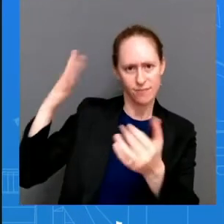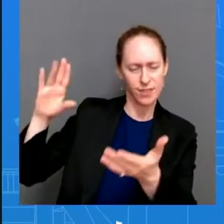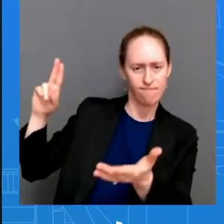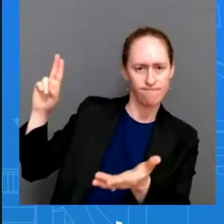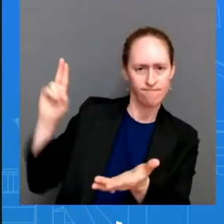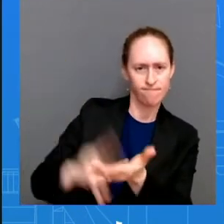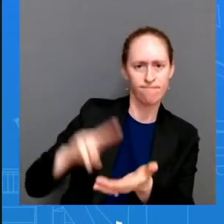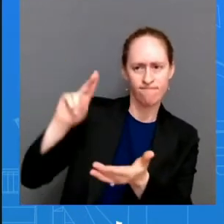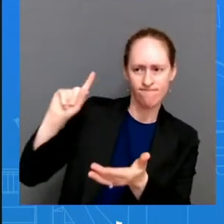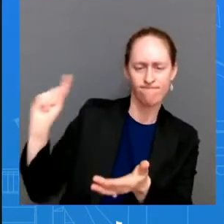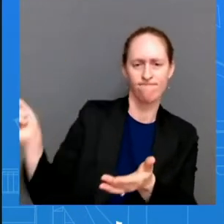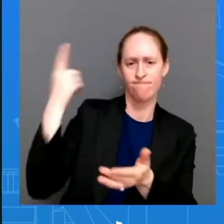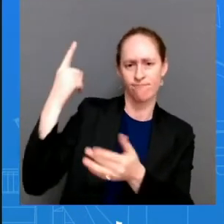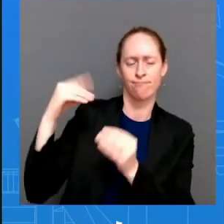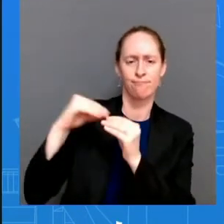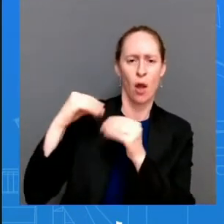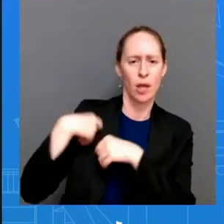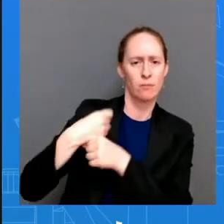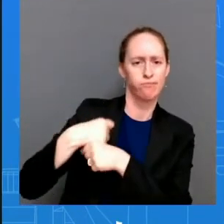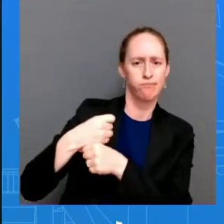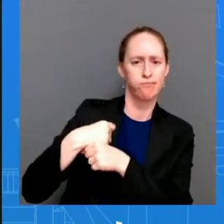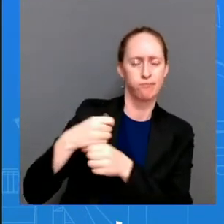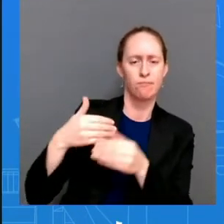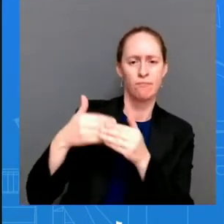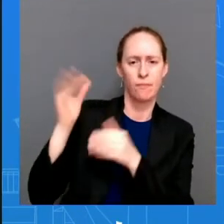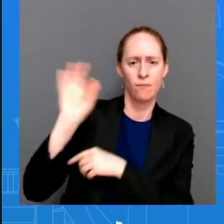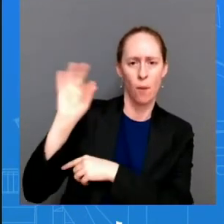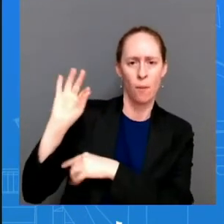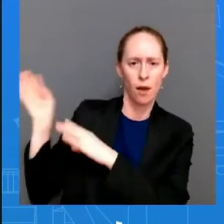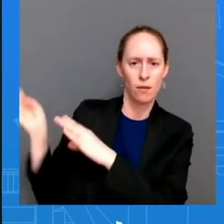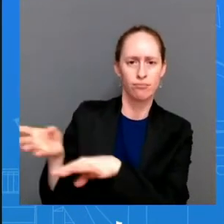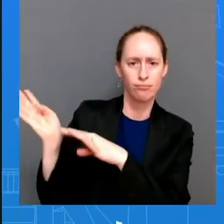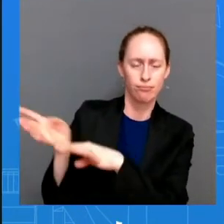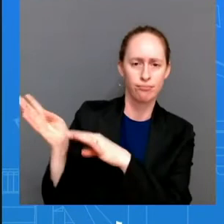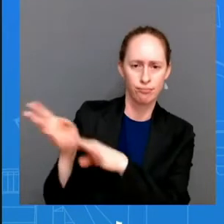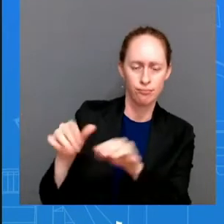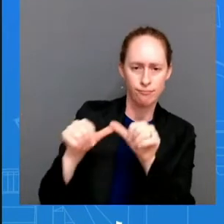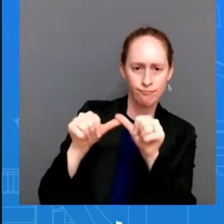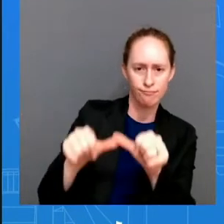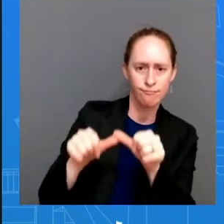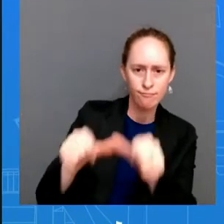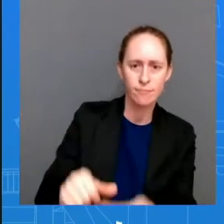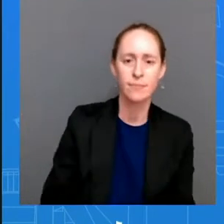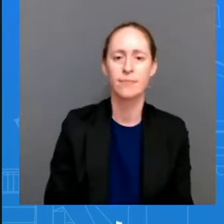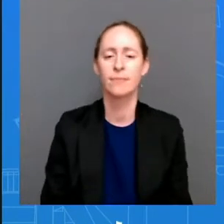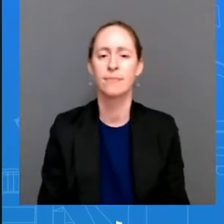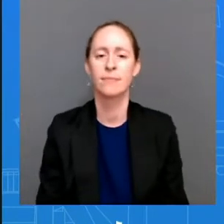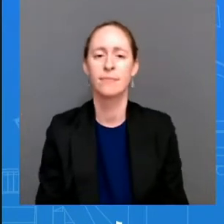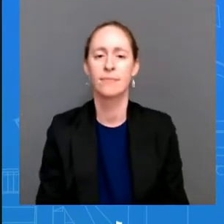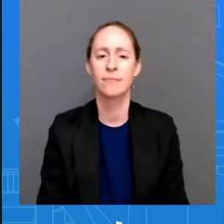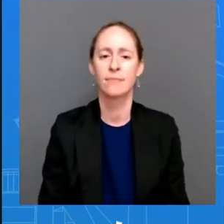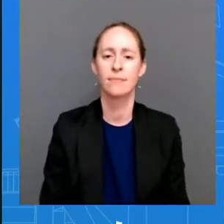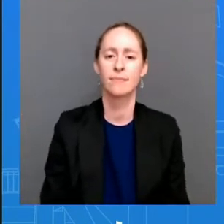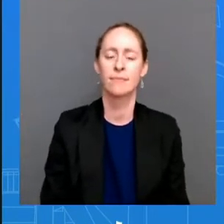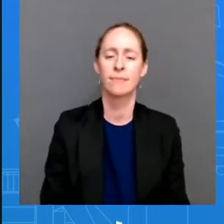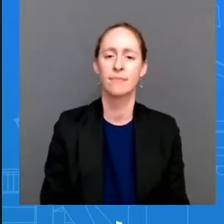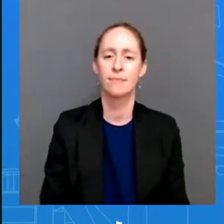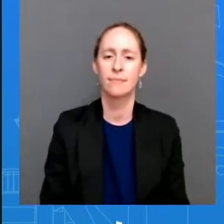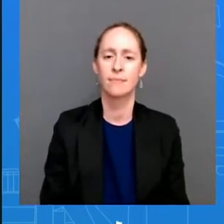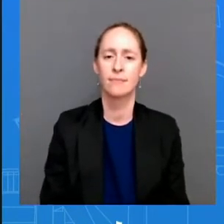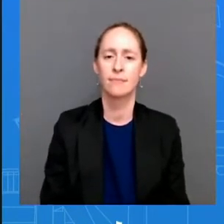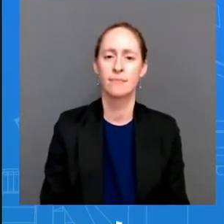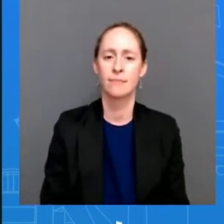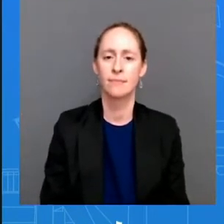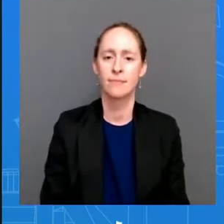on more baby formula on on the uh on the shelves uh we did uh you know the the we did the the